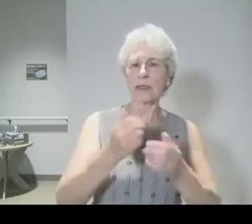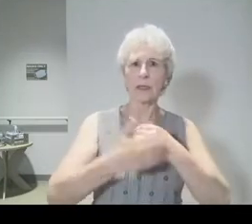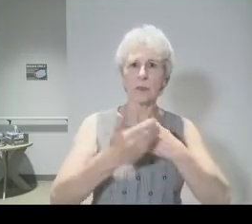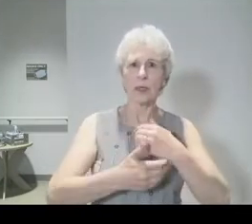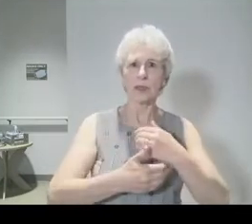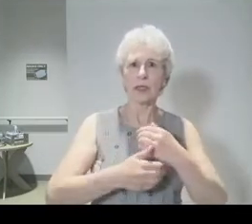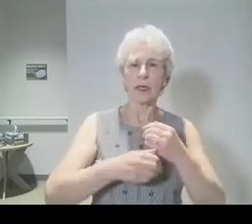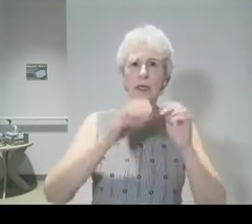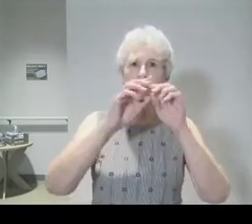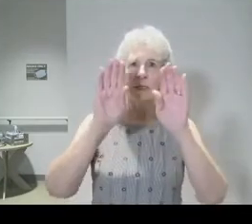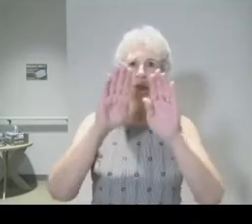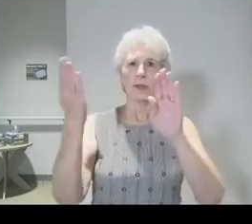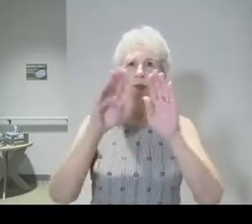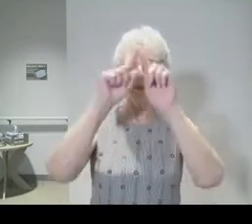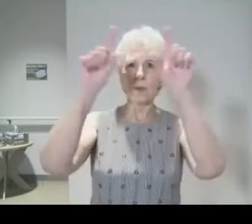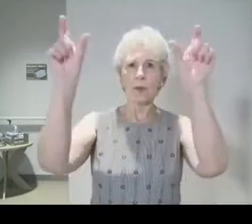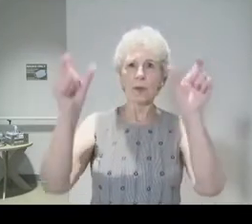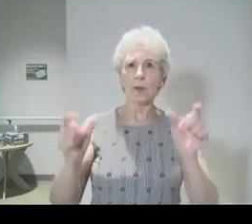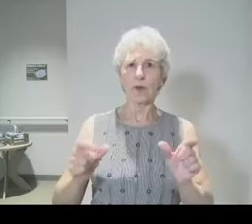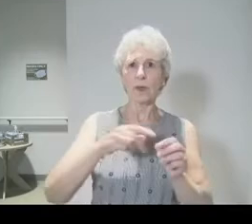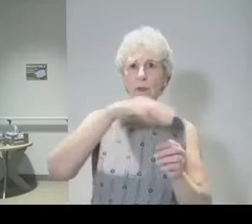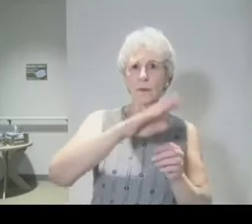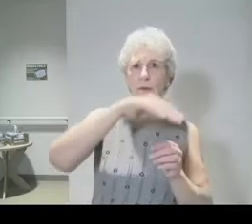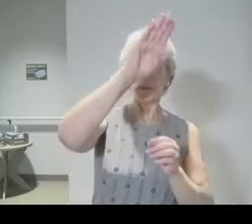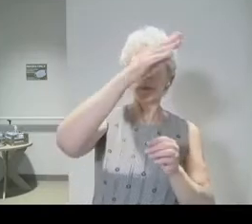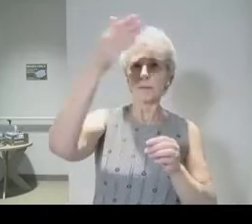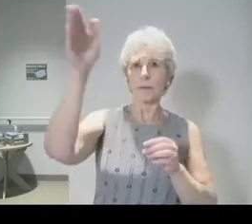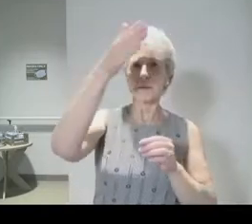paint it on the post and lintels of their home.